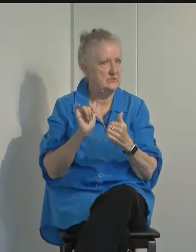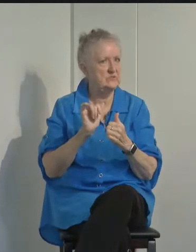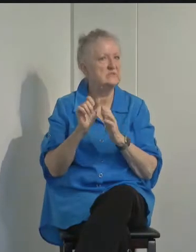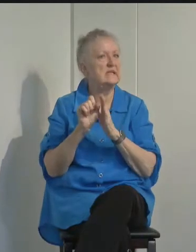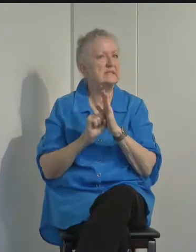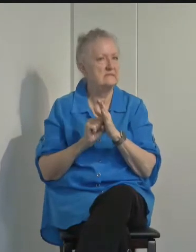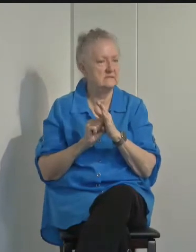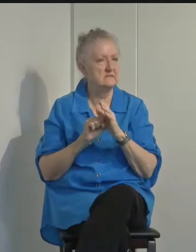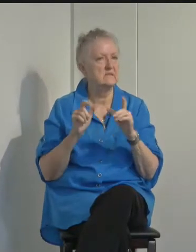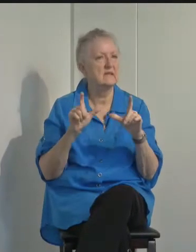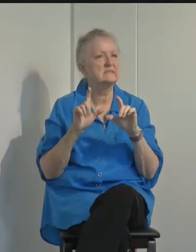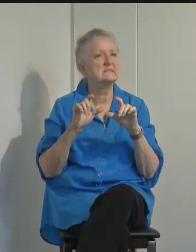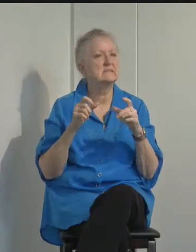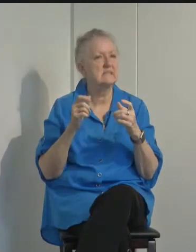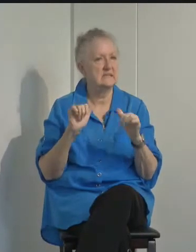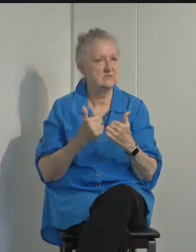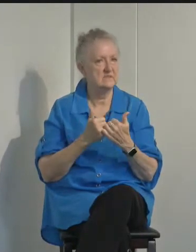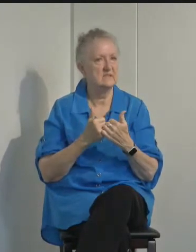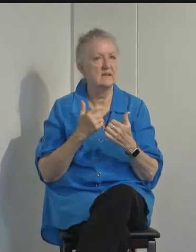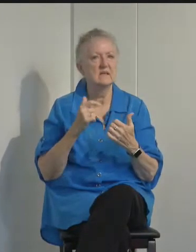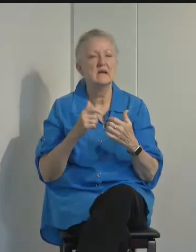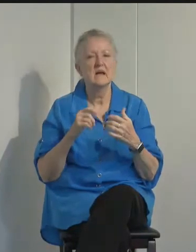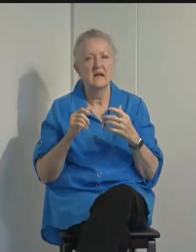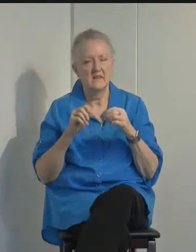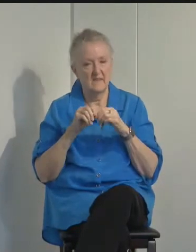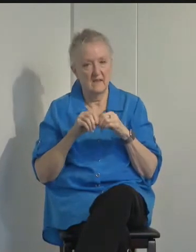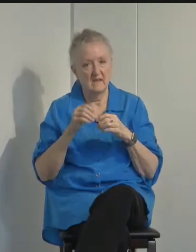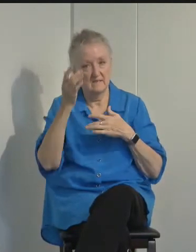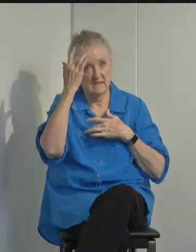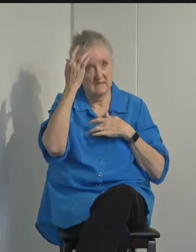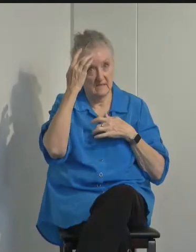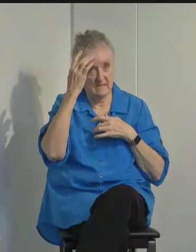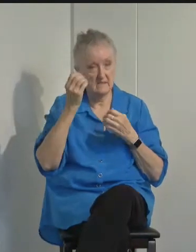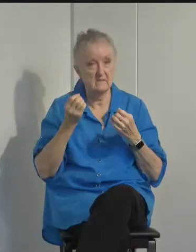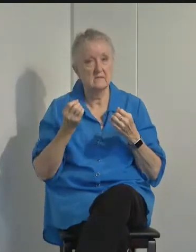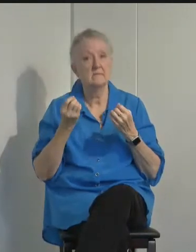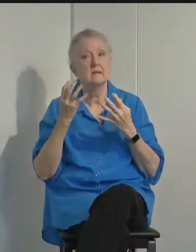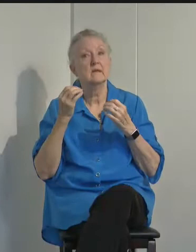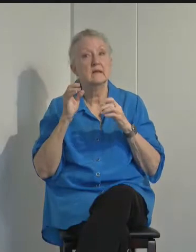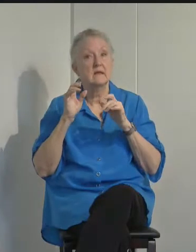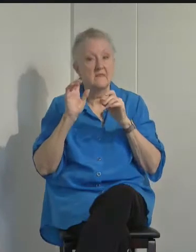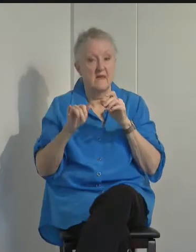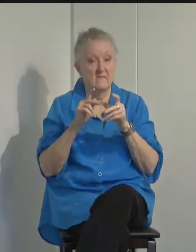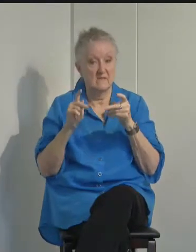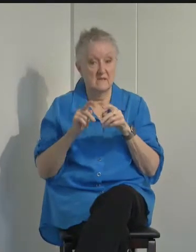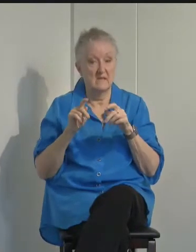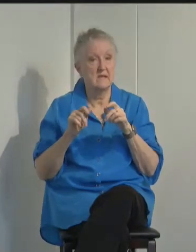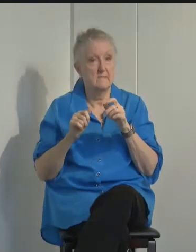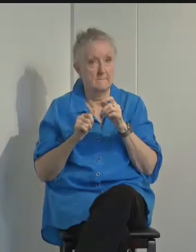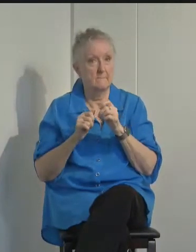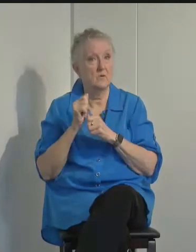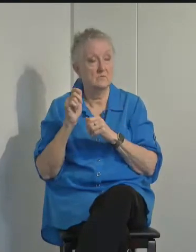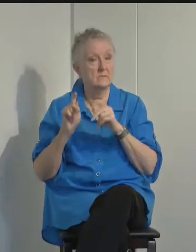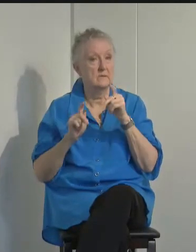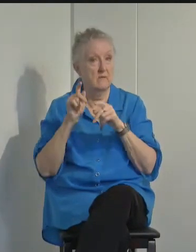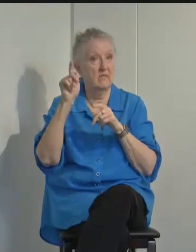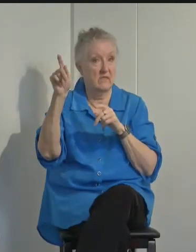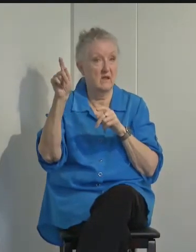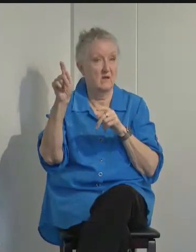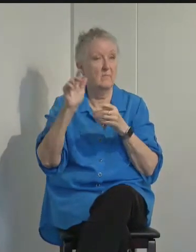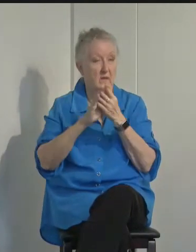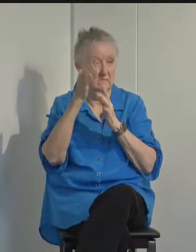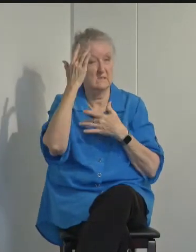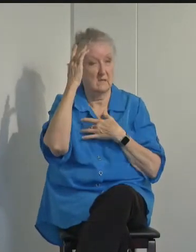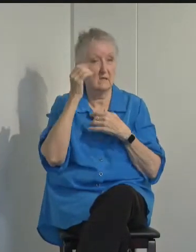The outbreak was very severe in that facility. The vast majority of residents caught the